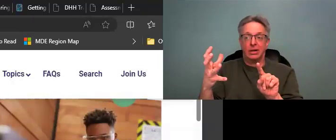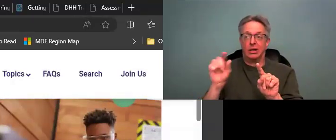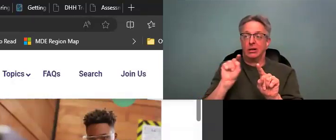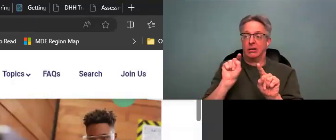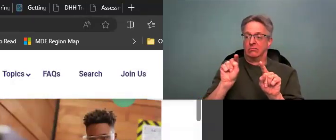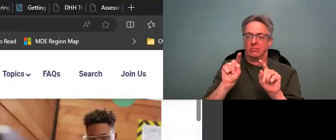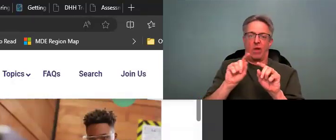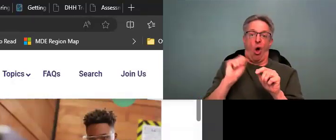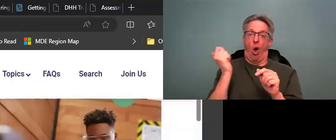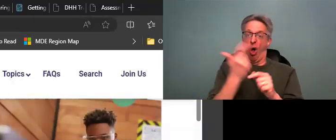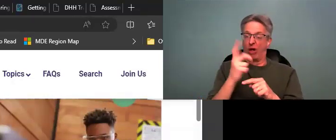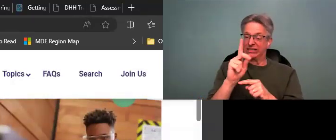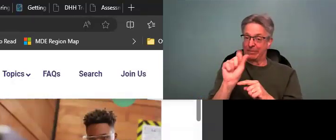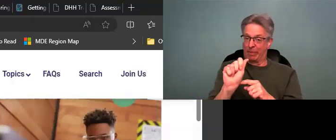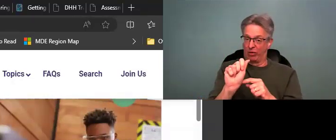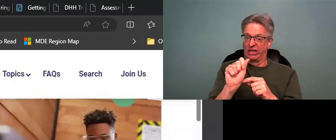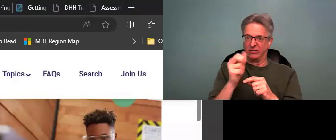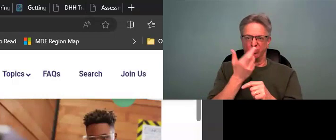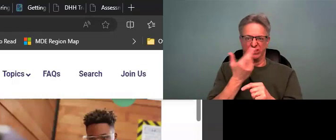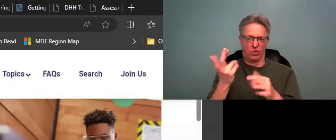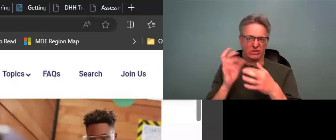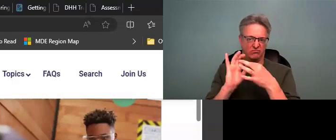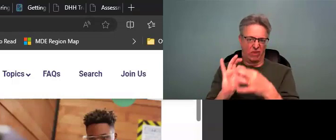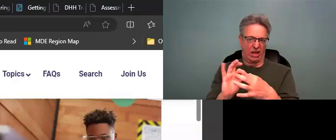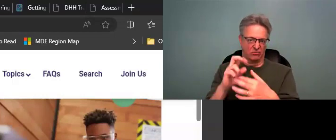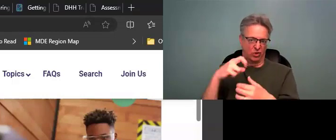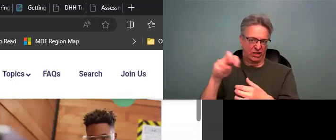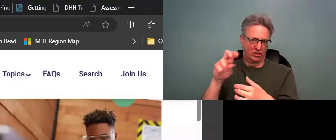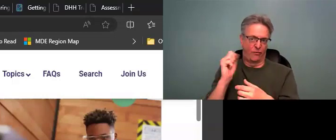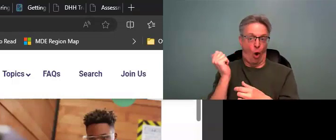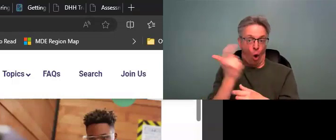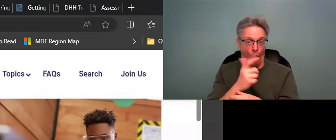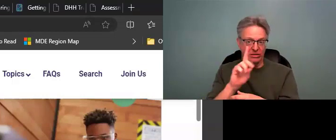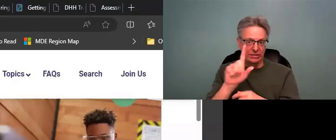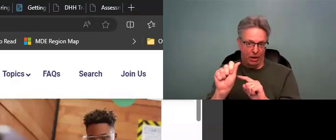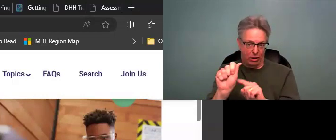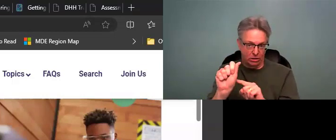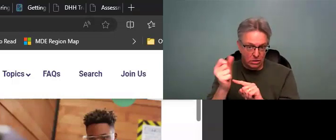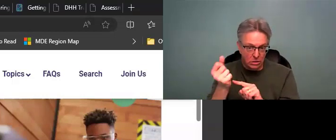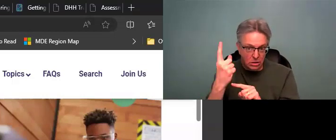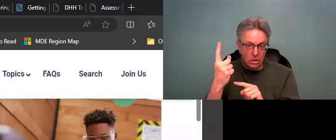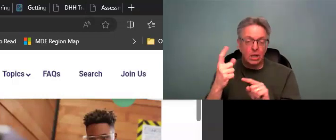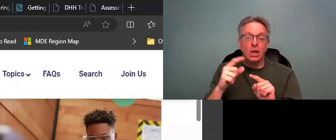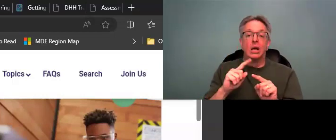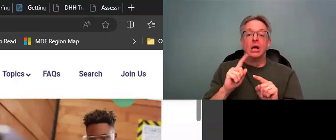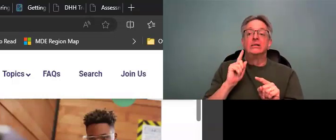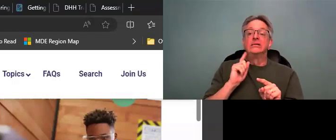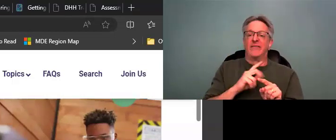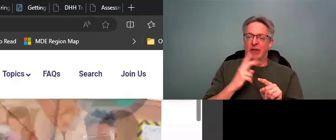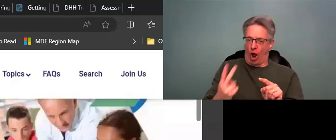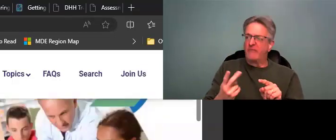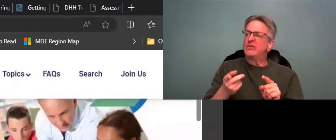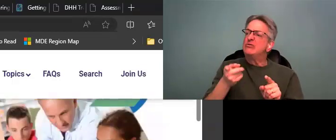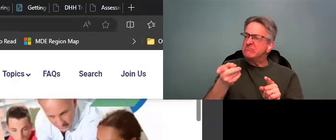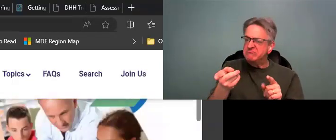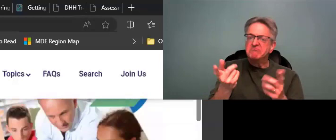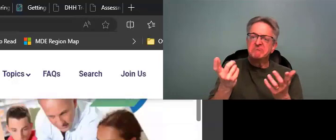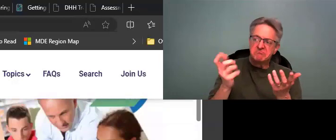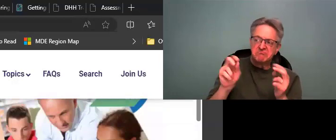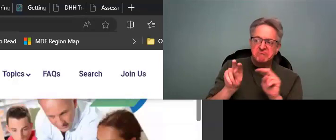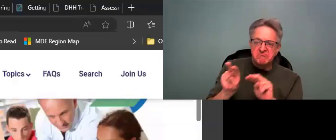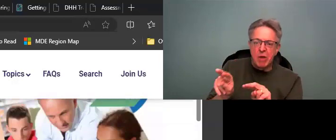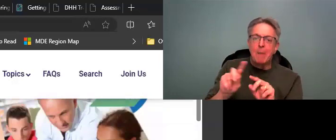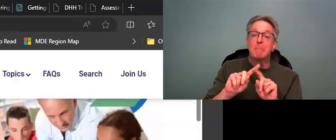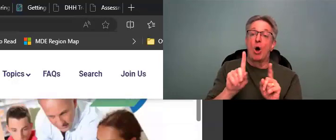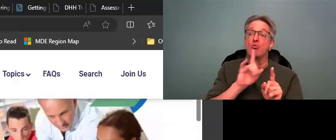federal priority there. So that is housed under there. So all disability resources relating to transition. So it covers